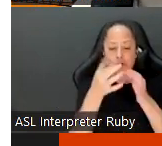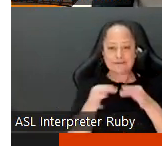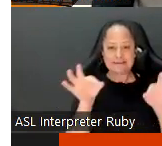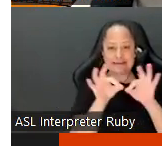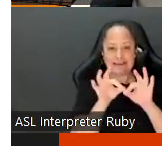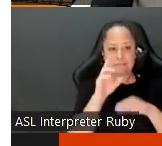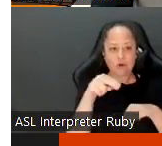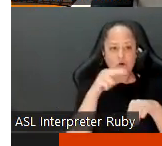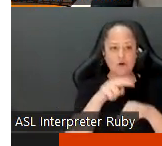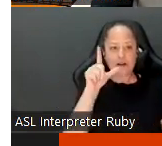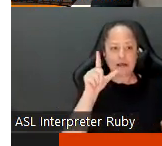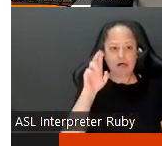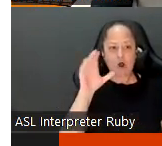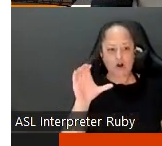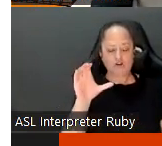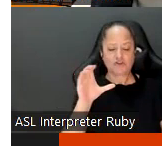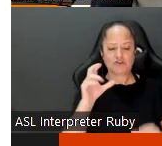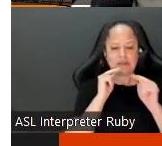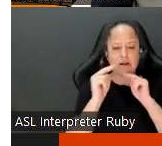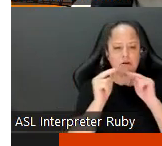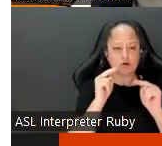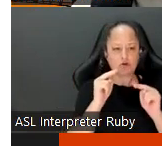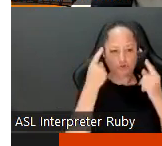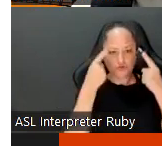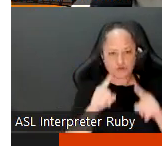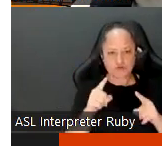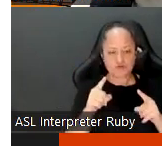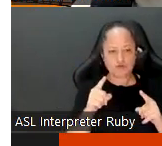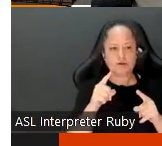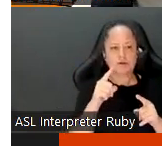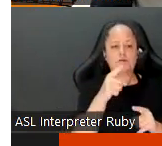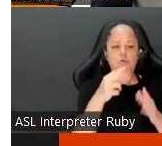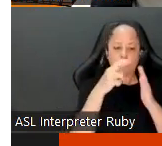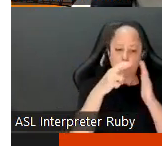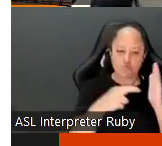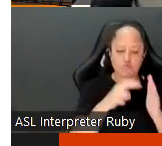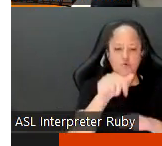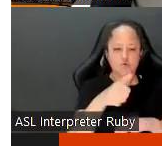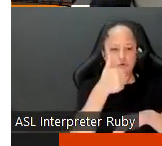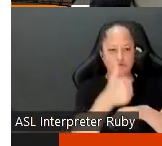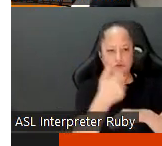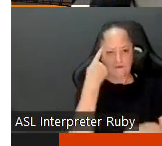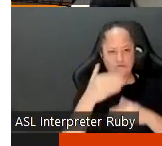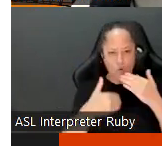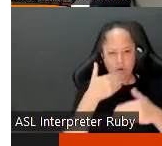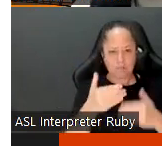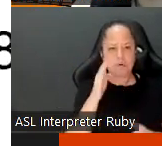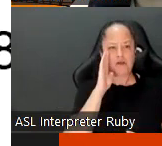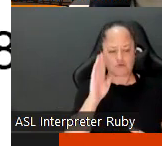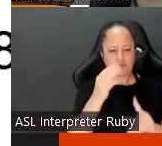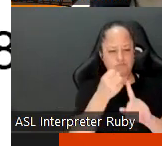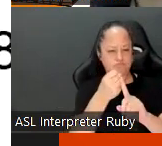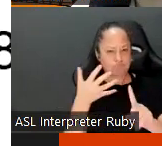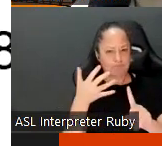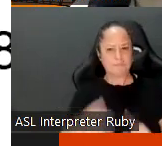is adhering to the lrcft collective bargaining agreement which outlines all of the rules for this process which we will continue to go into more detail about